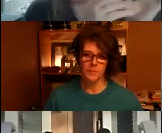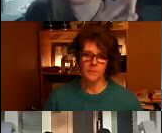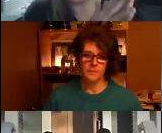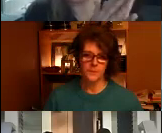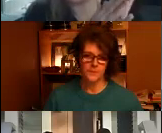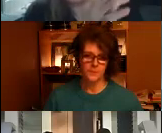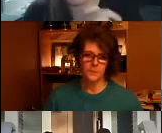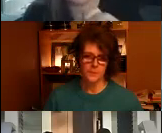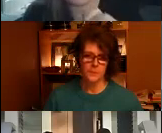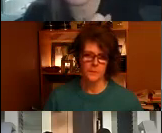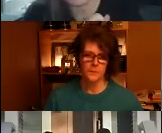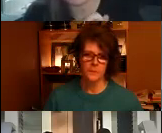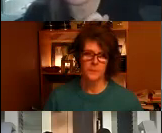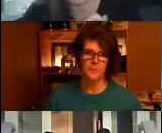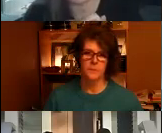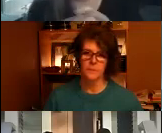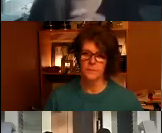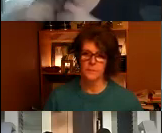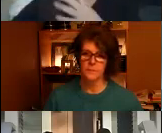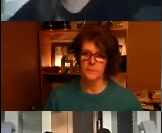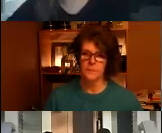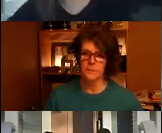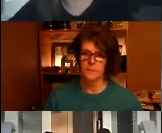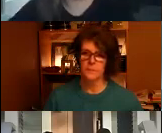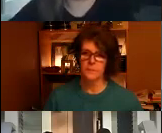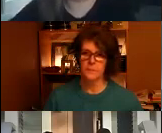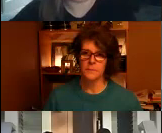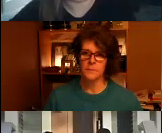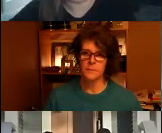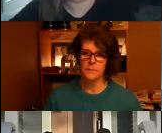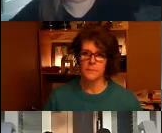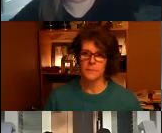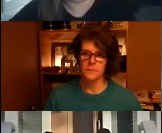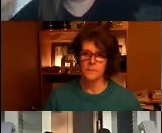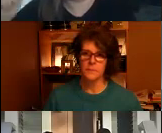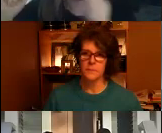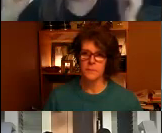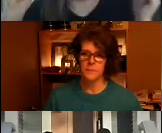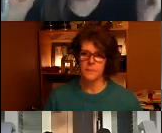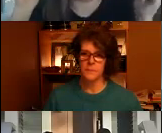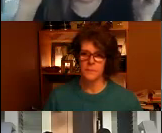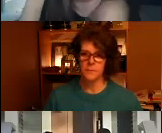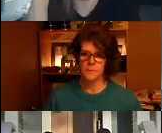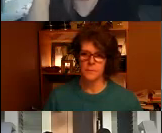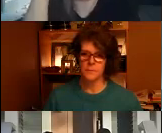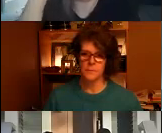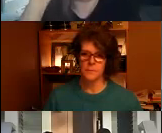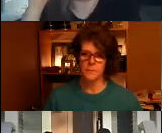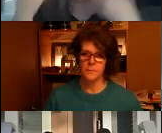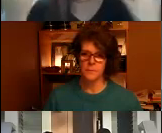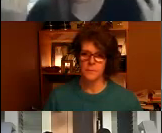opinion get your student evaluated by an outside source paid for by the school district if um